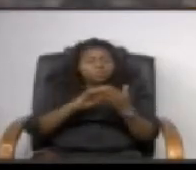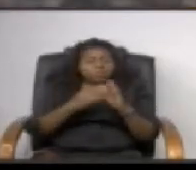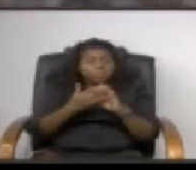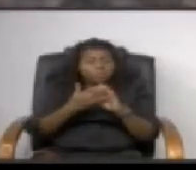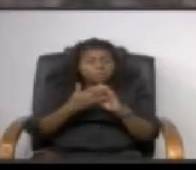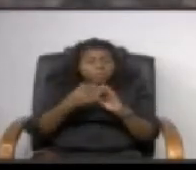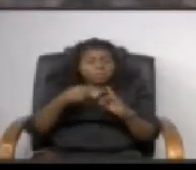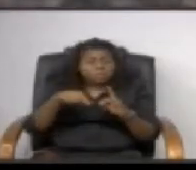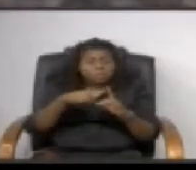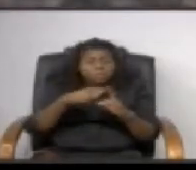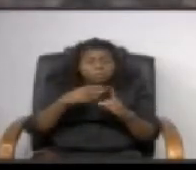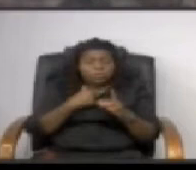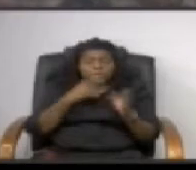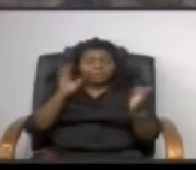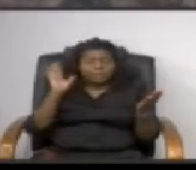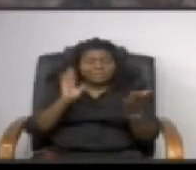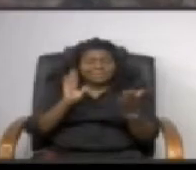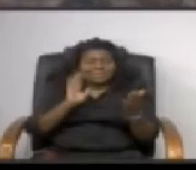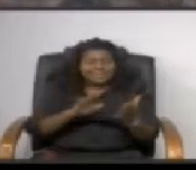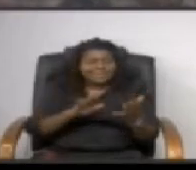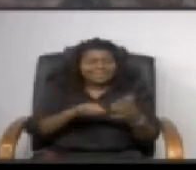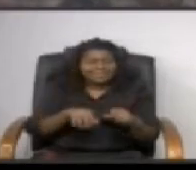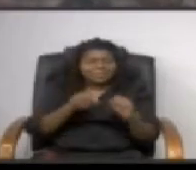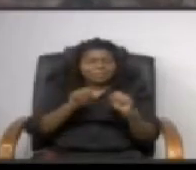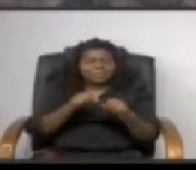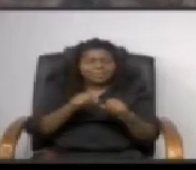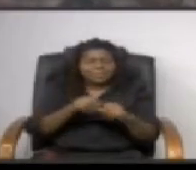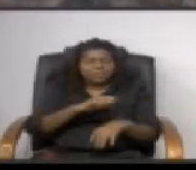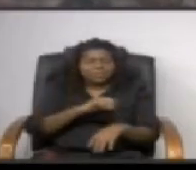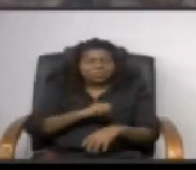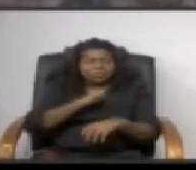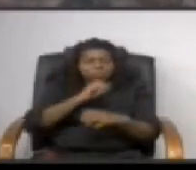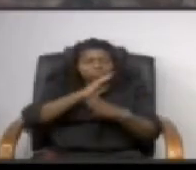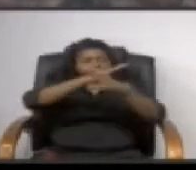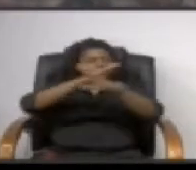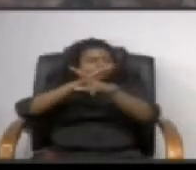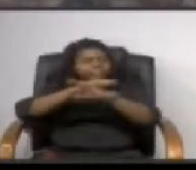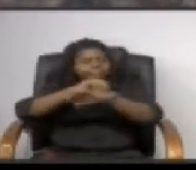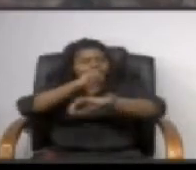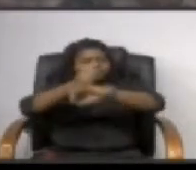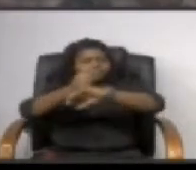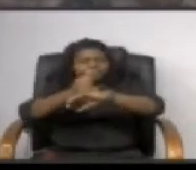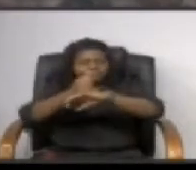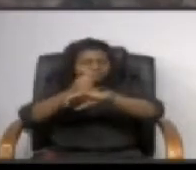have less ability to stop a tower location because